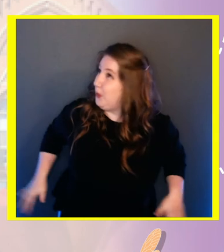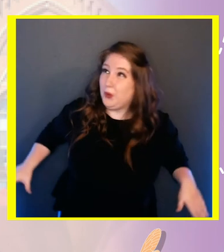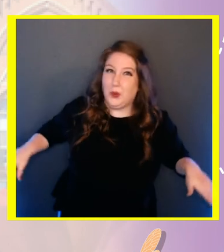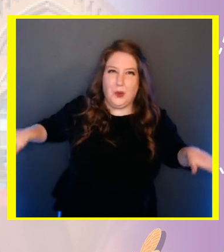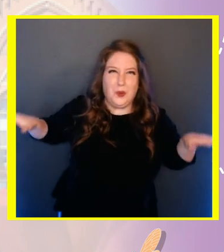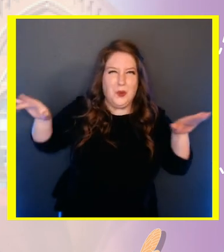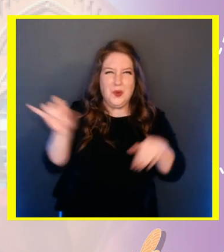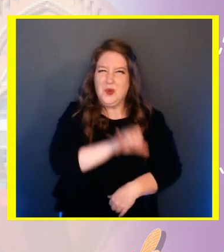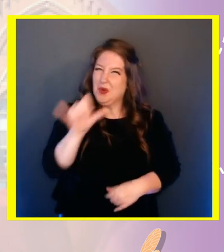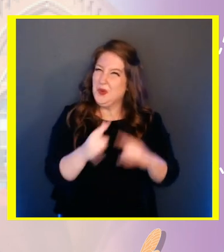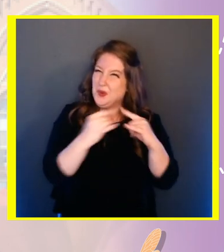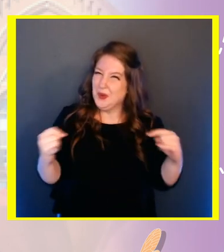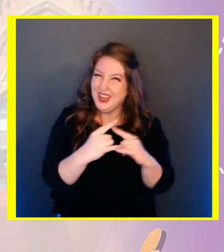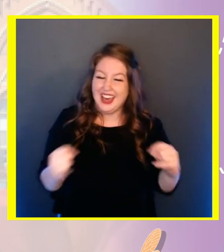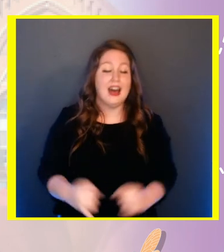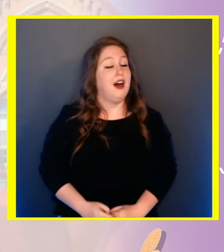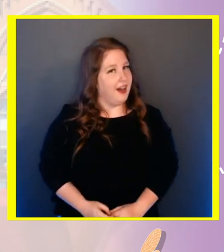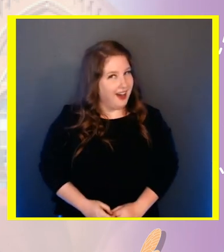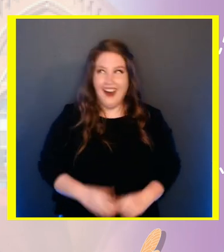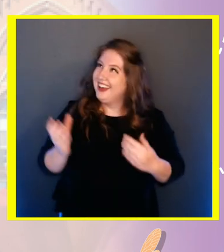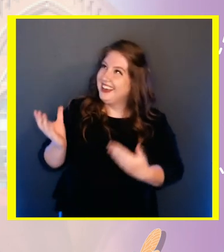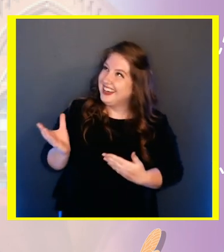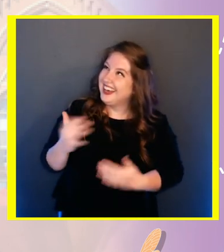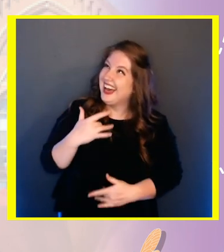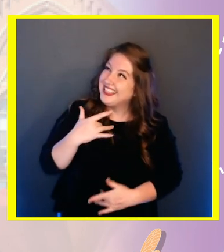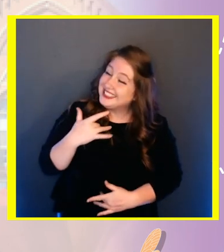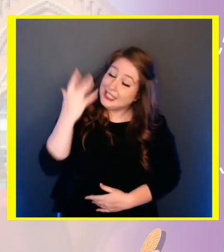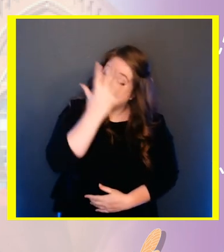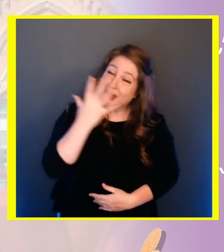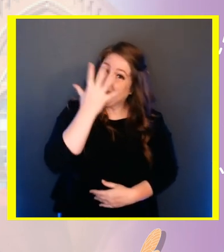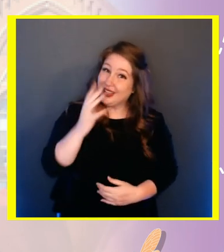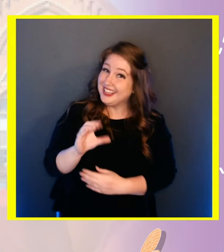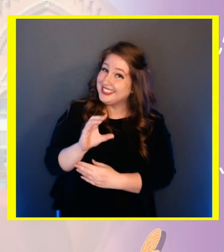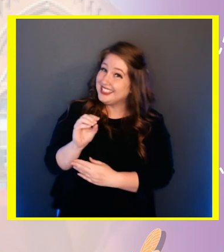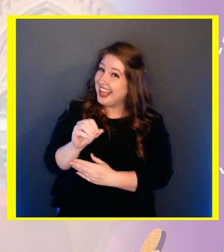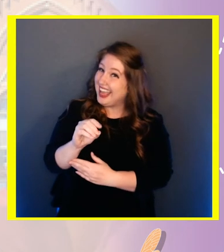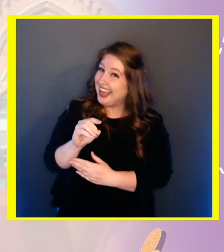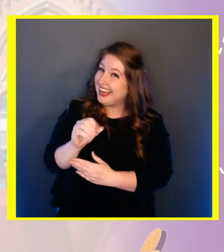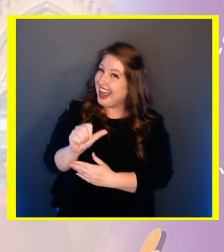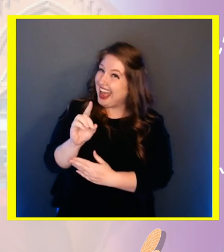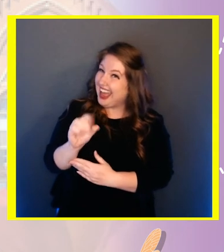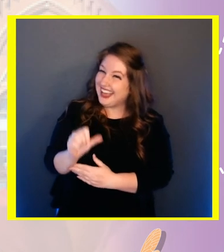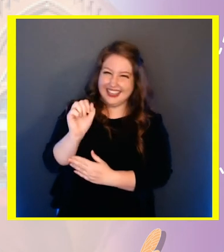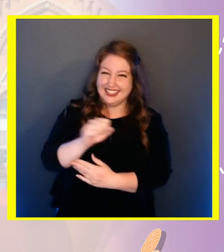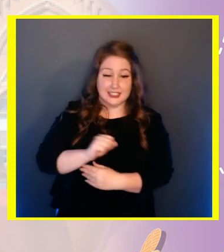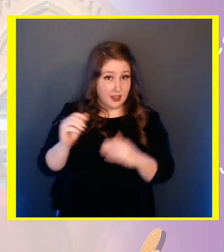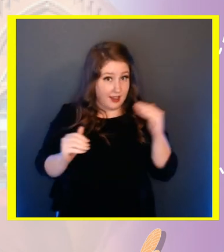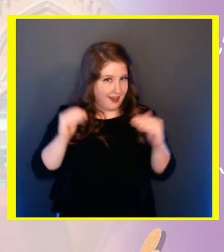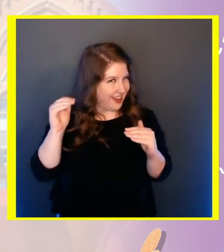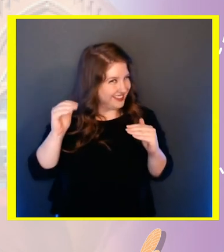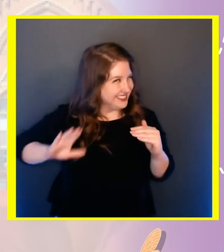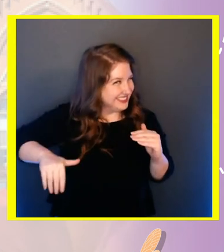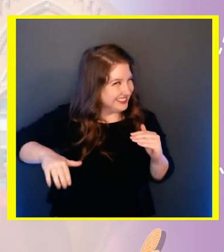they are held like a tent over the back of the cicada's body. And here you have a typical